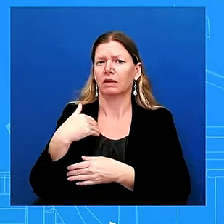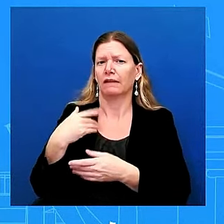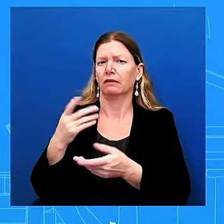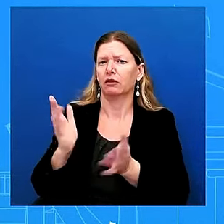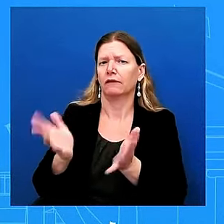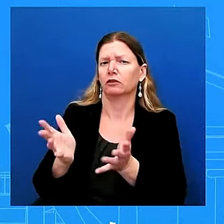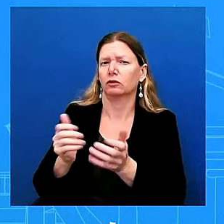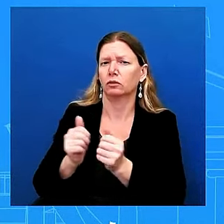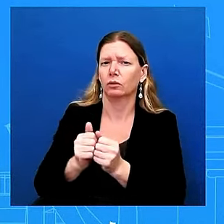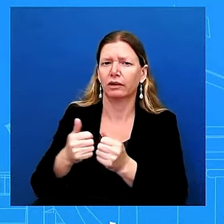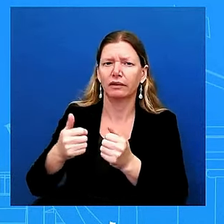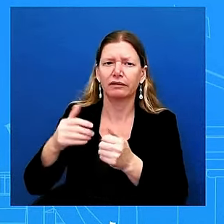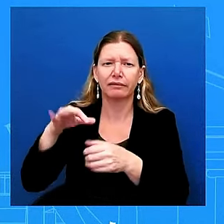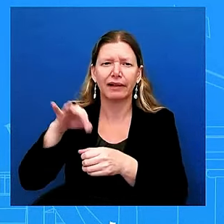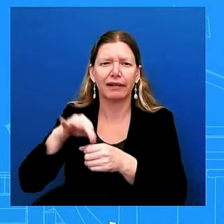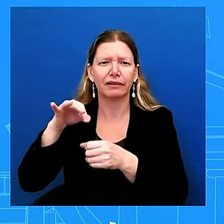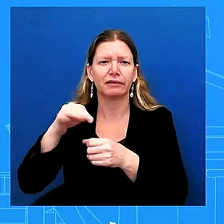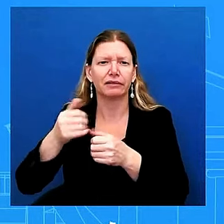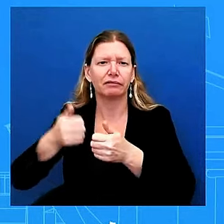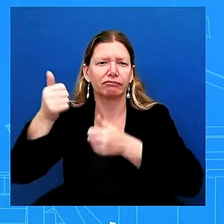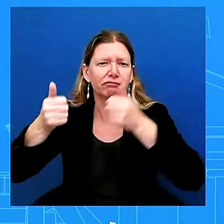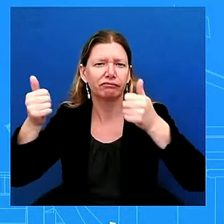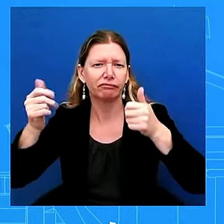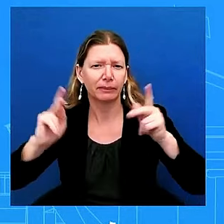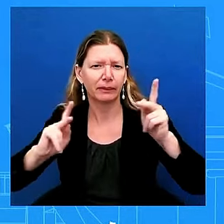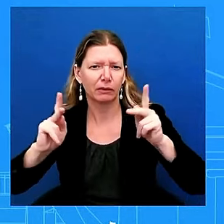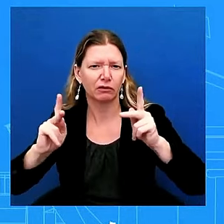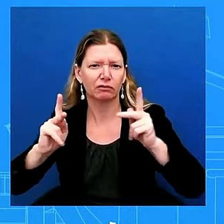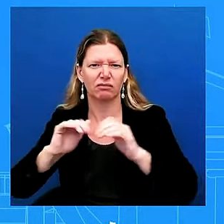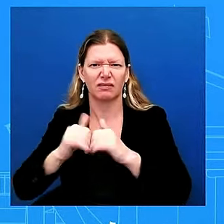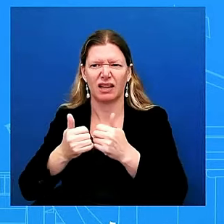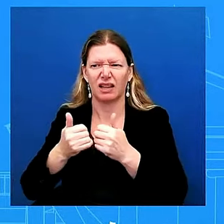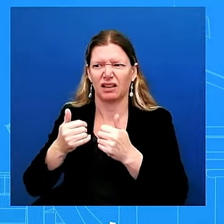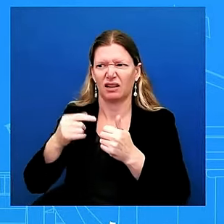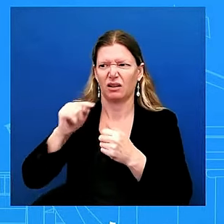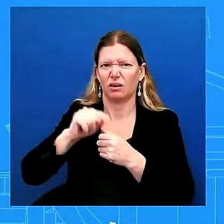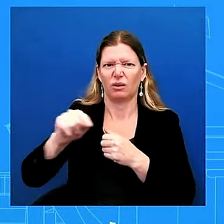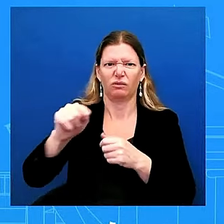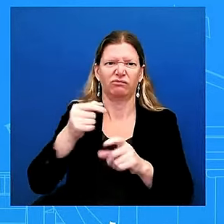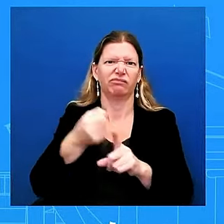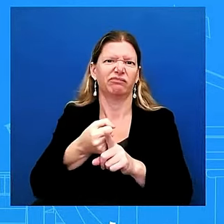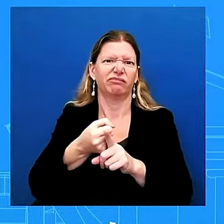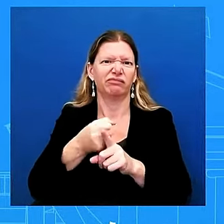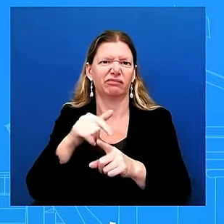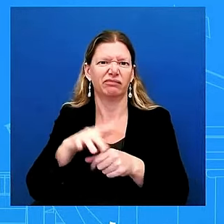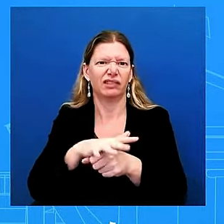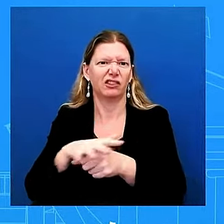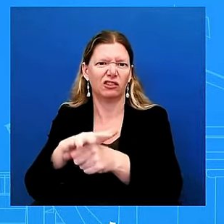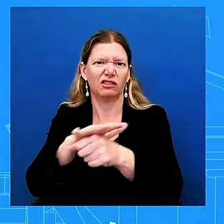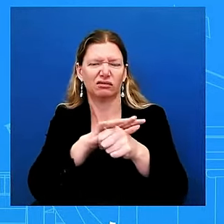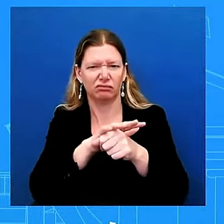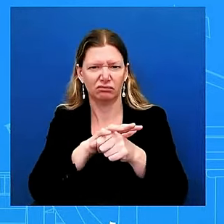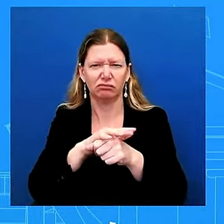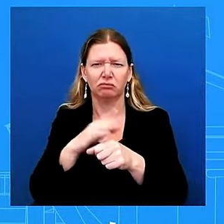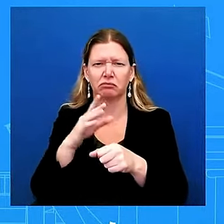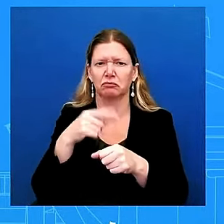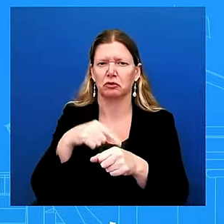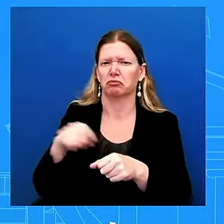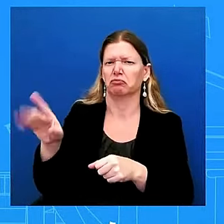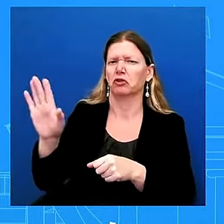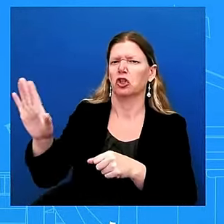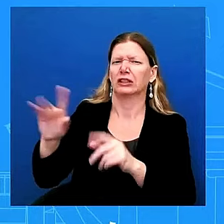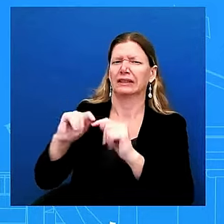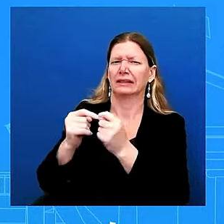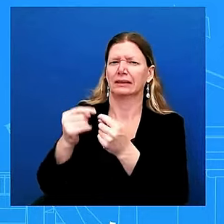impacted areas i would have to refer you to her team to get more specifics on on what else the question about one of the policies that